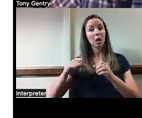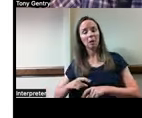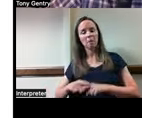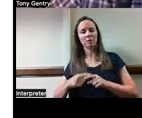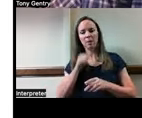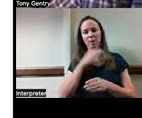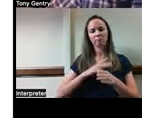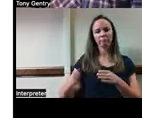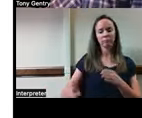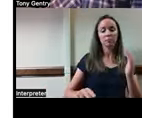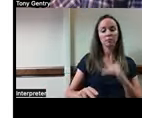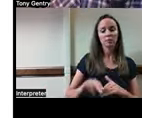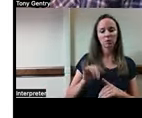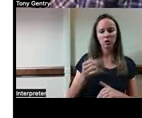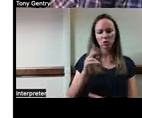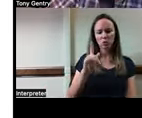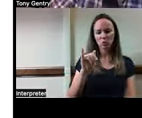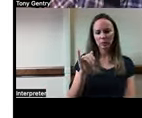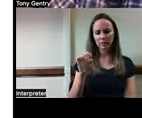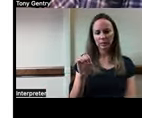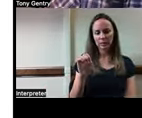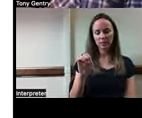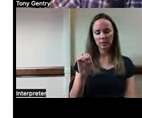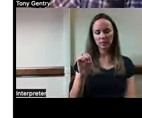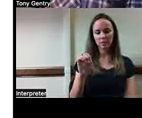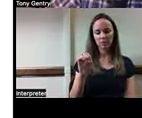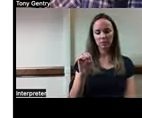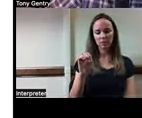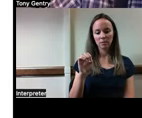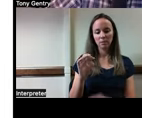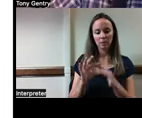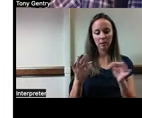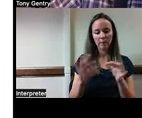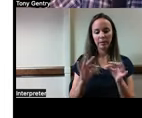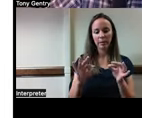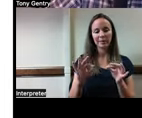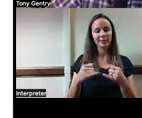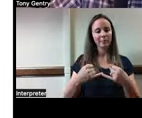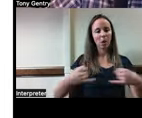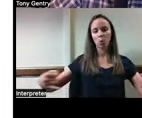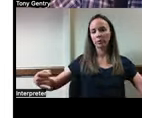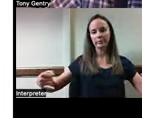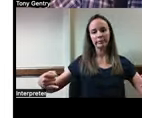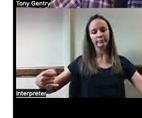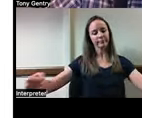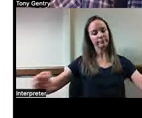Julie Reindel, I hope I'm pronouncing that correctly, says this is an issue of boundaries and liability.